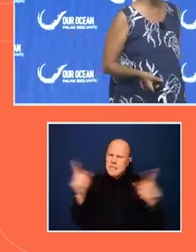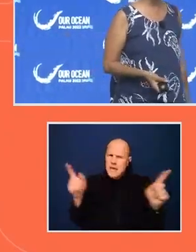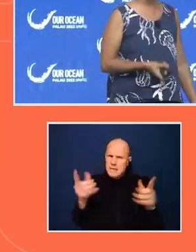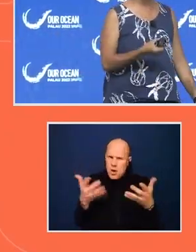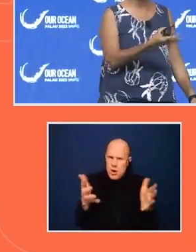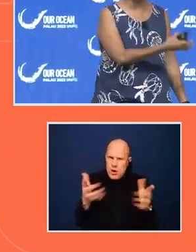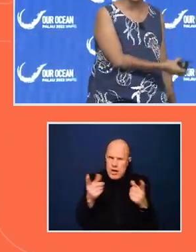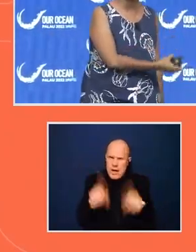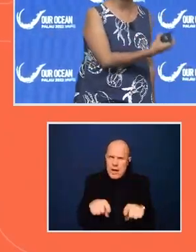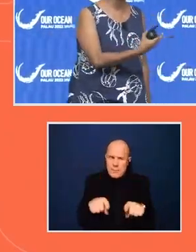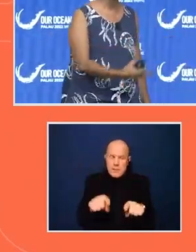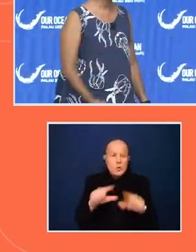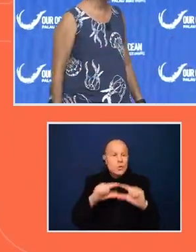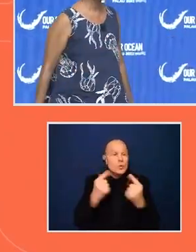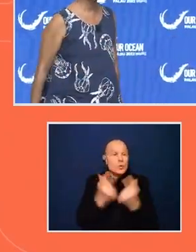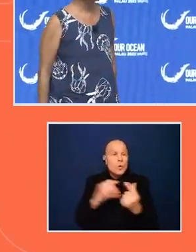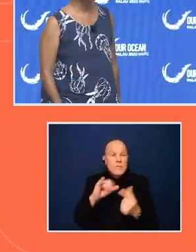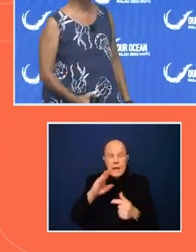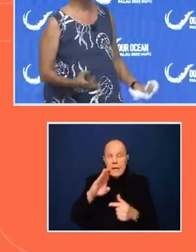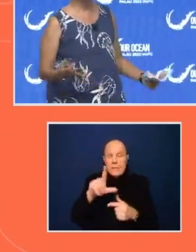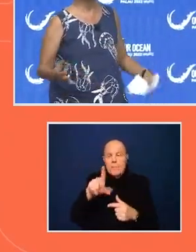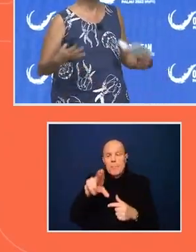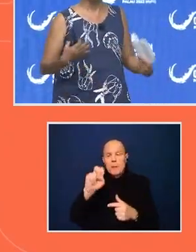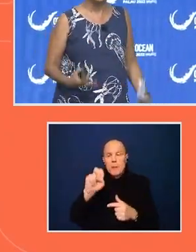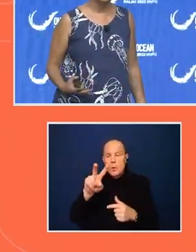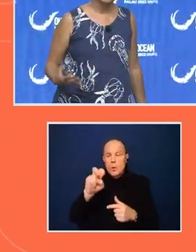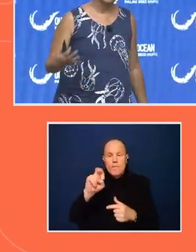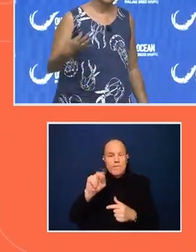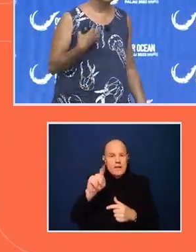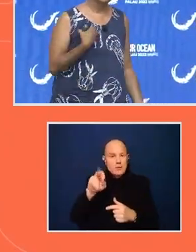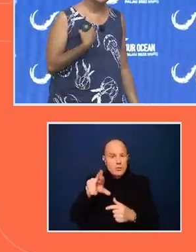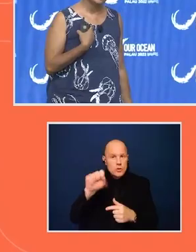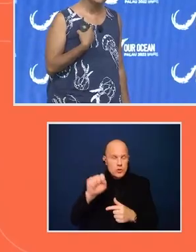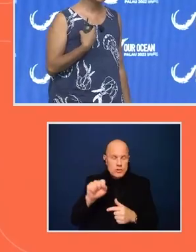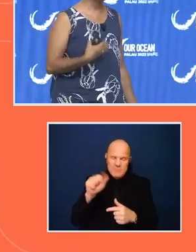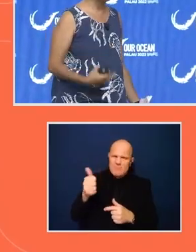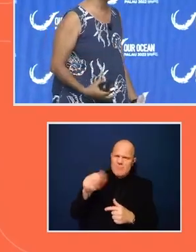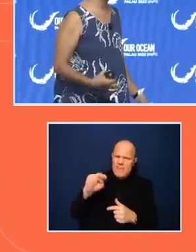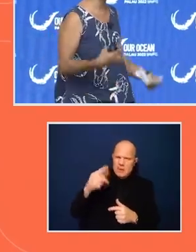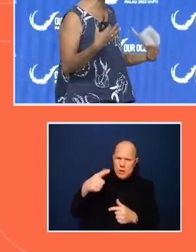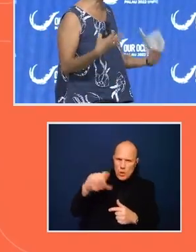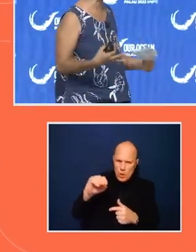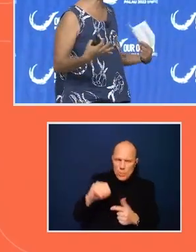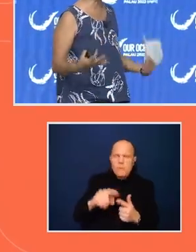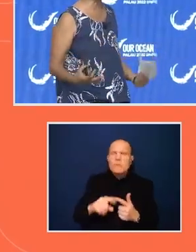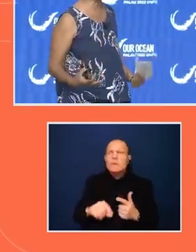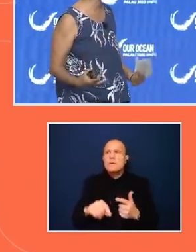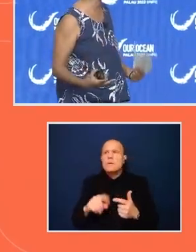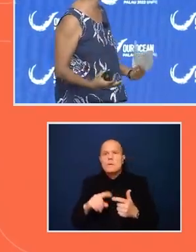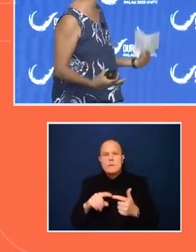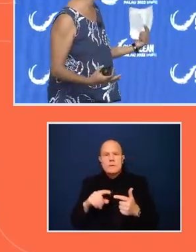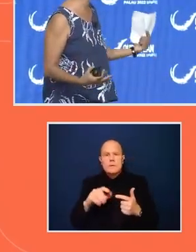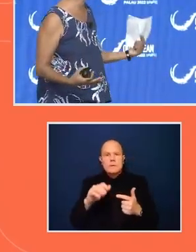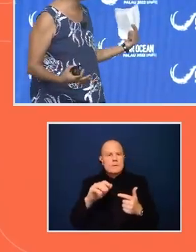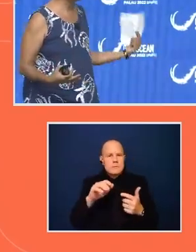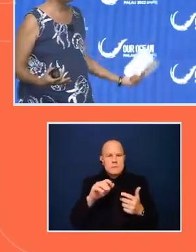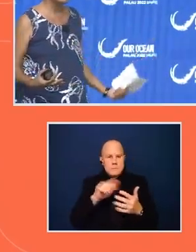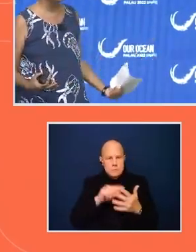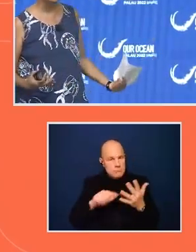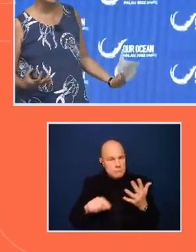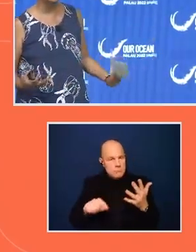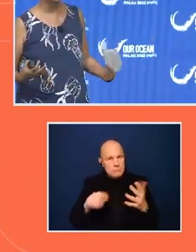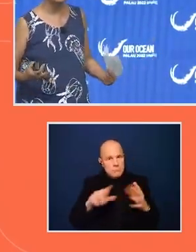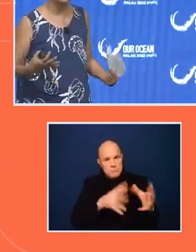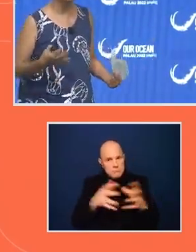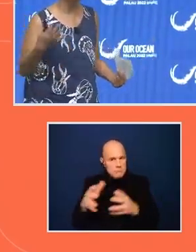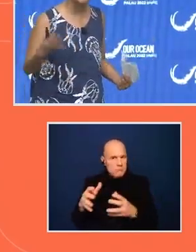Groups like Blue Ventures and NGO and us at Rare, these are the pillars of our approach. The